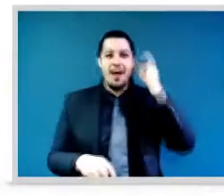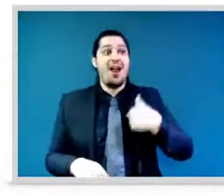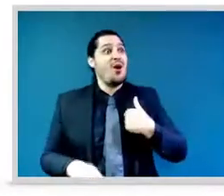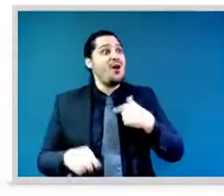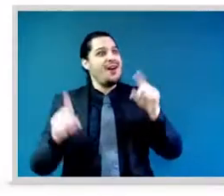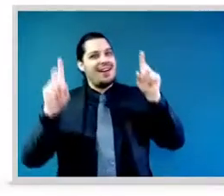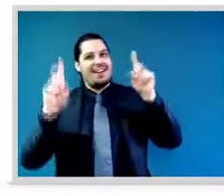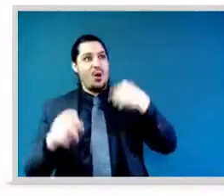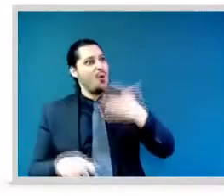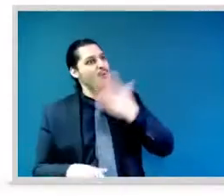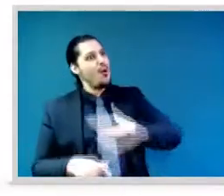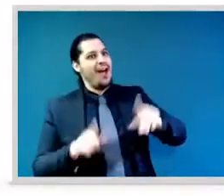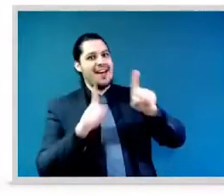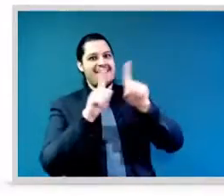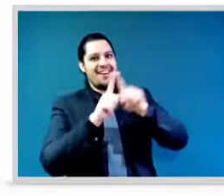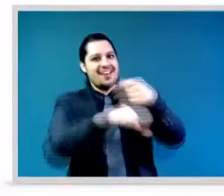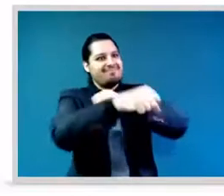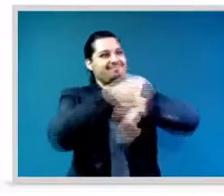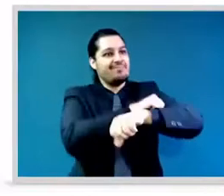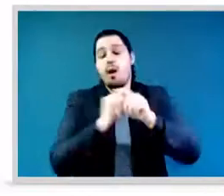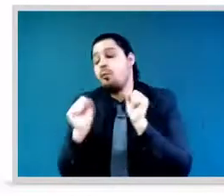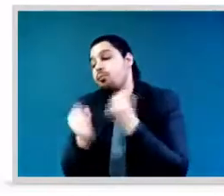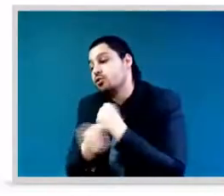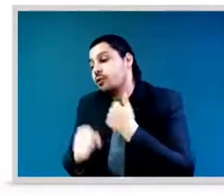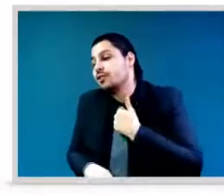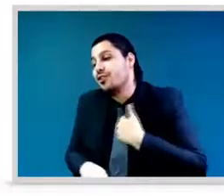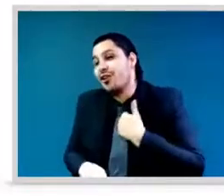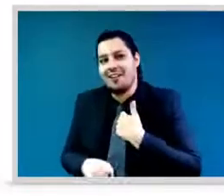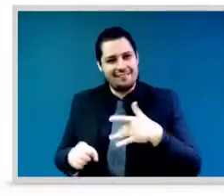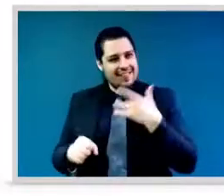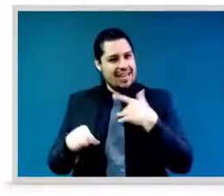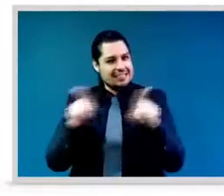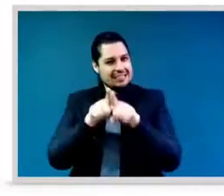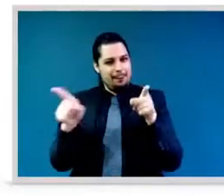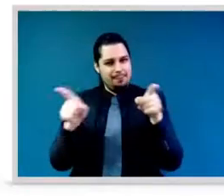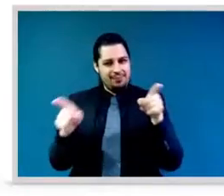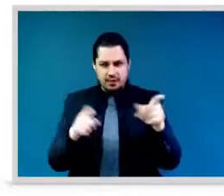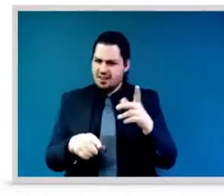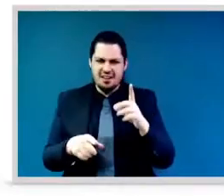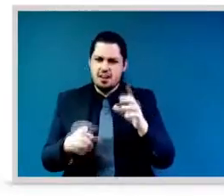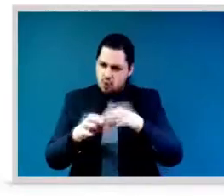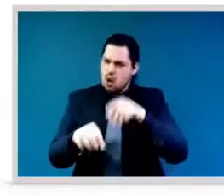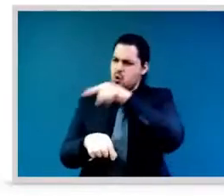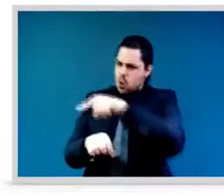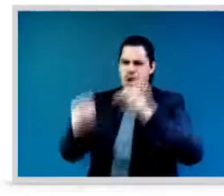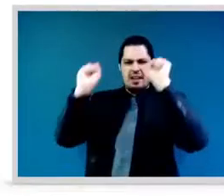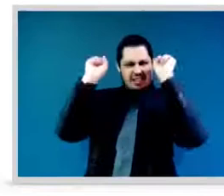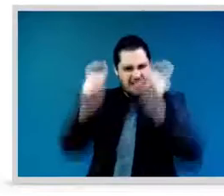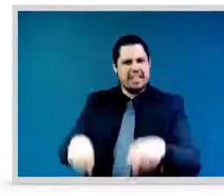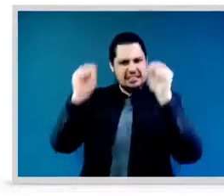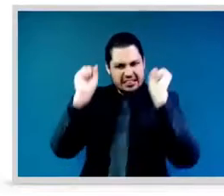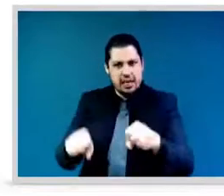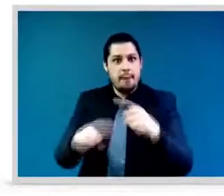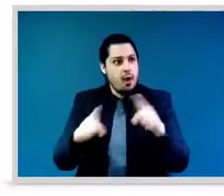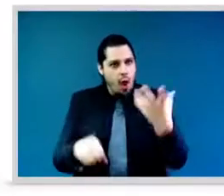almost everywhere and to be able to enter any country. I cannot just show up at the border control and say, well, I